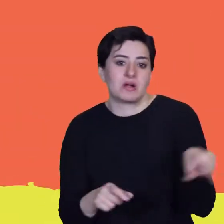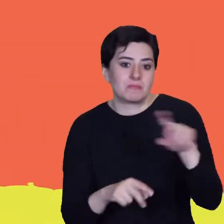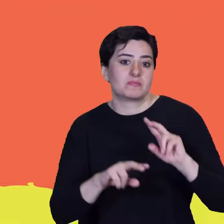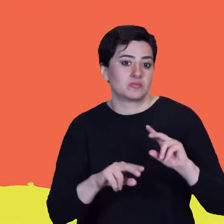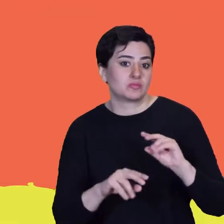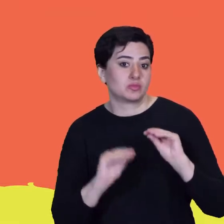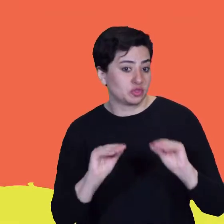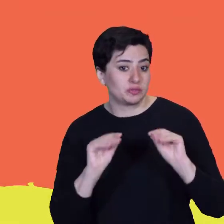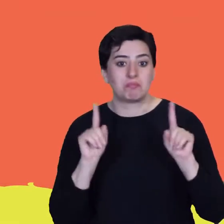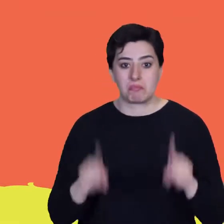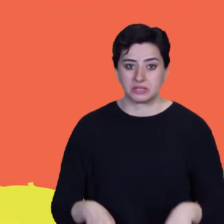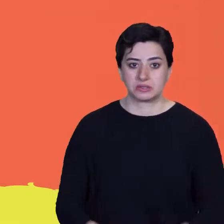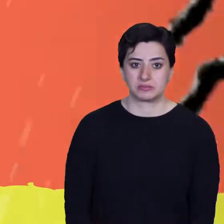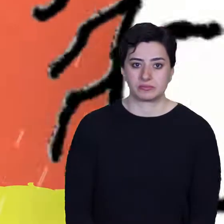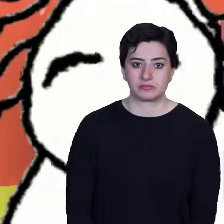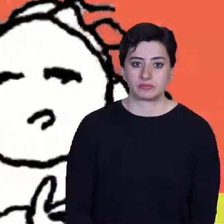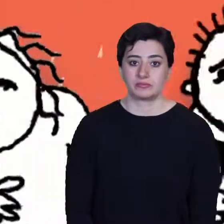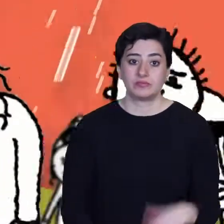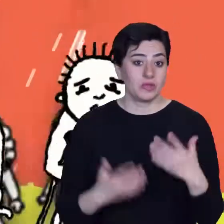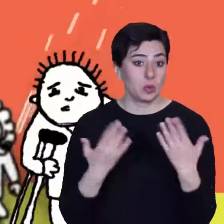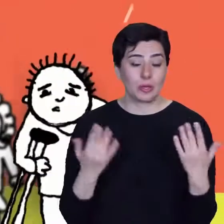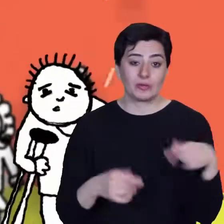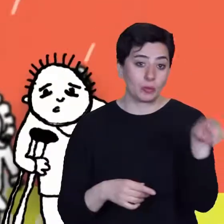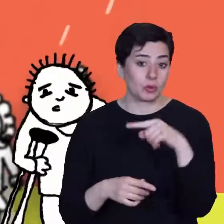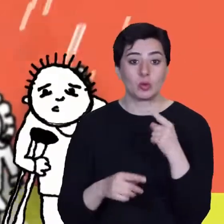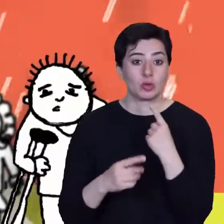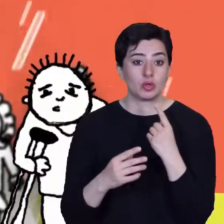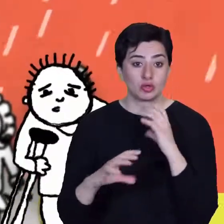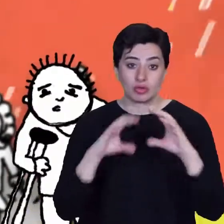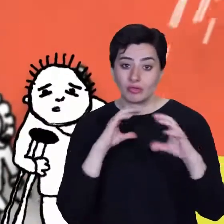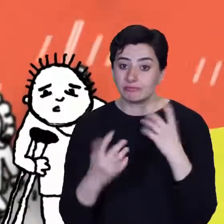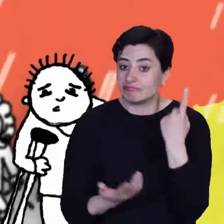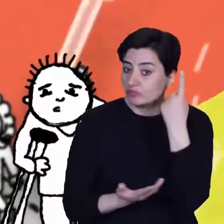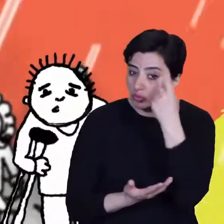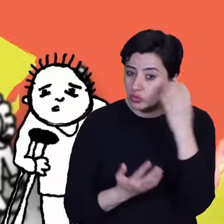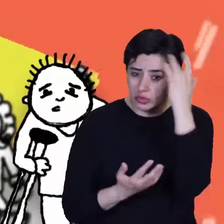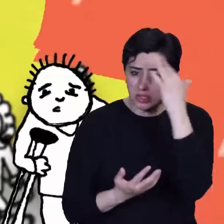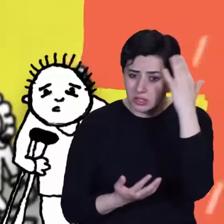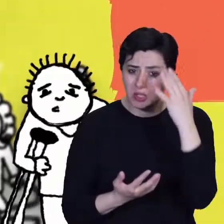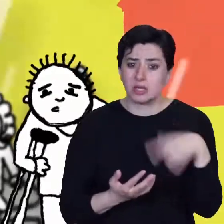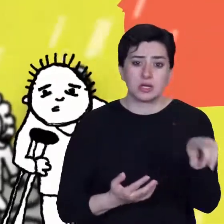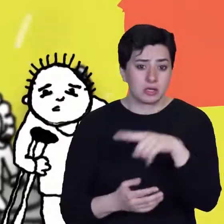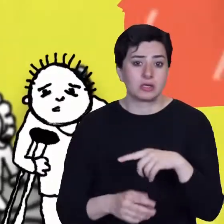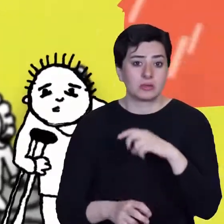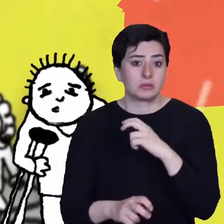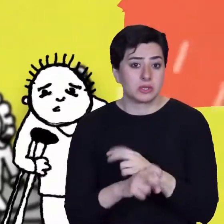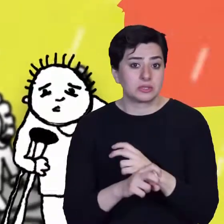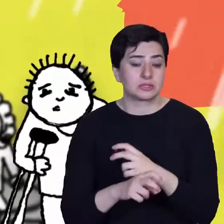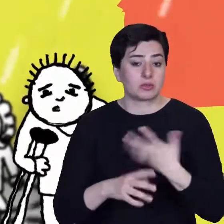When we talk about exposure, we mean the number of people and their belongings who face risks in hazard zones.